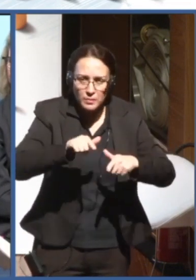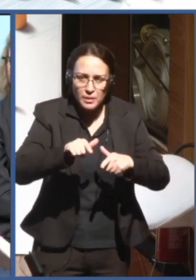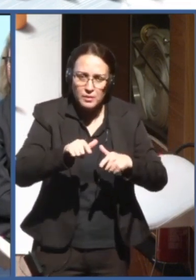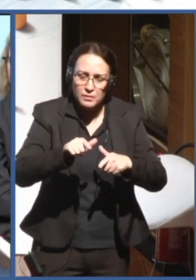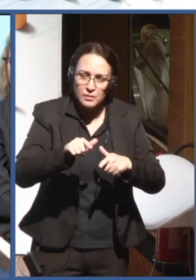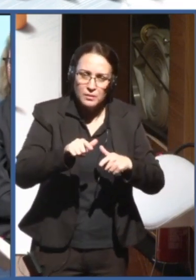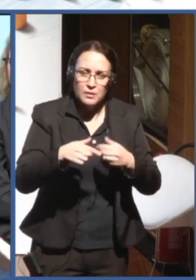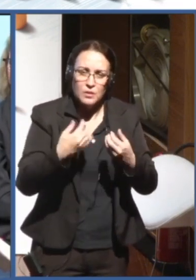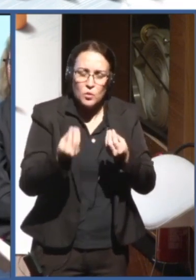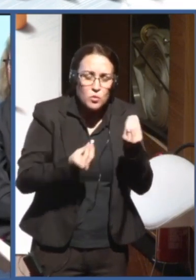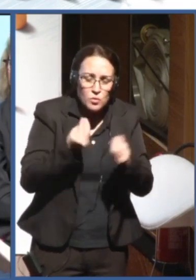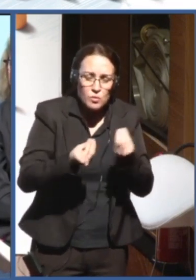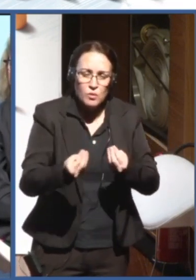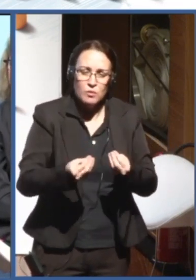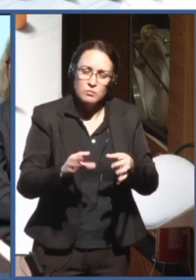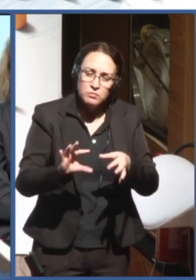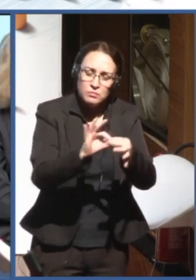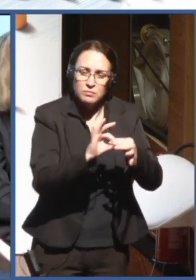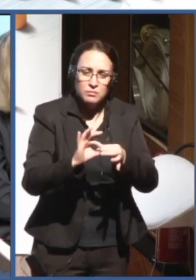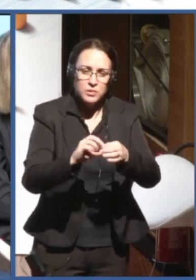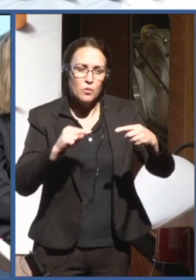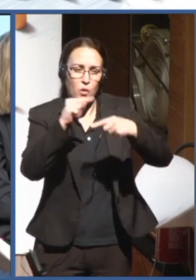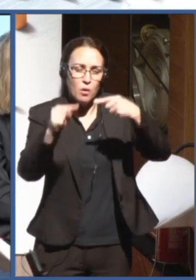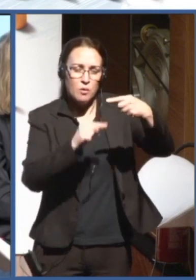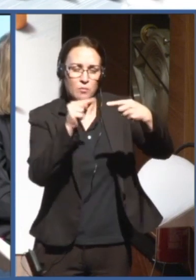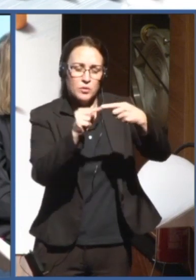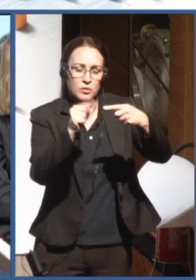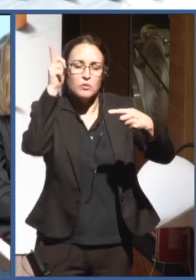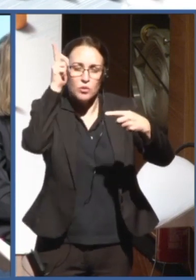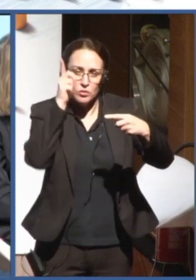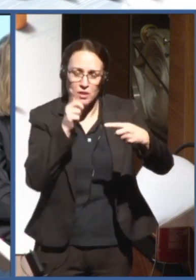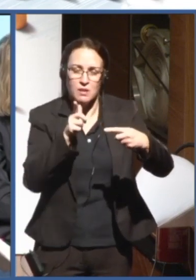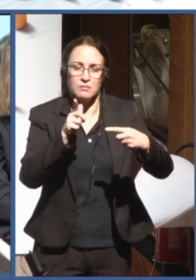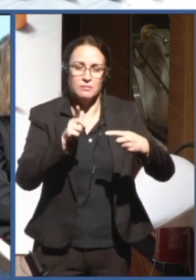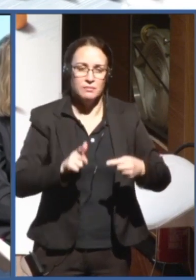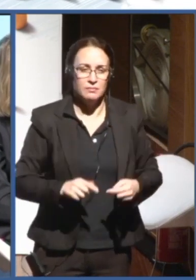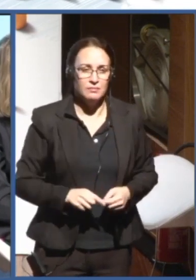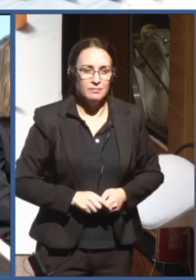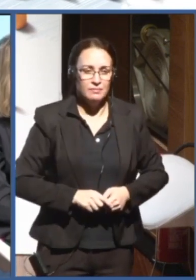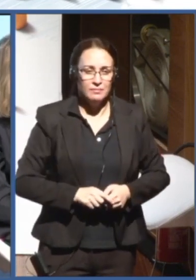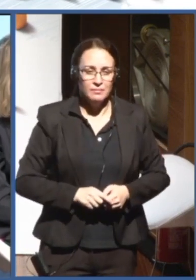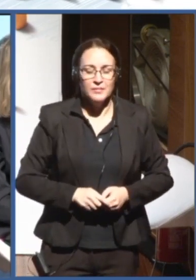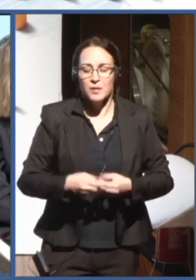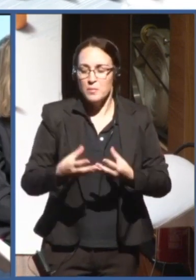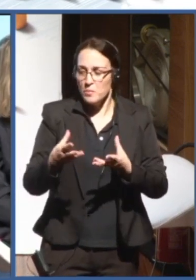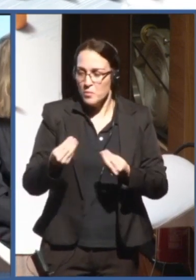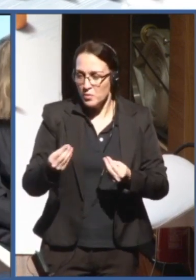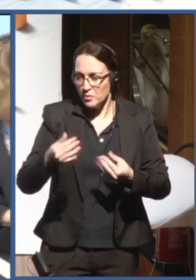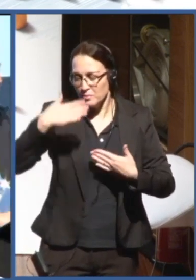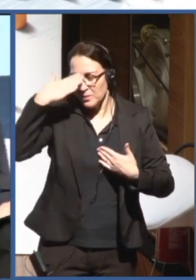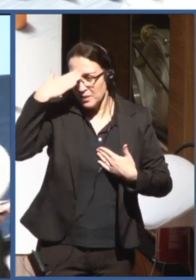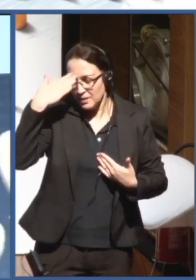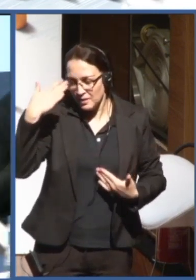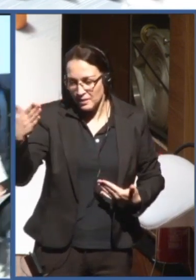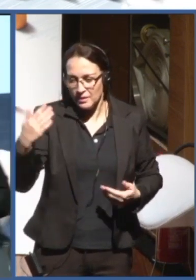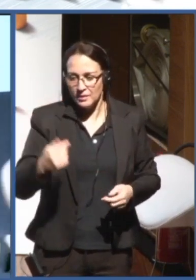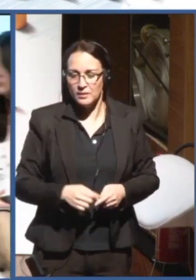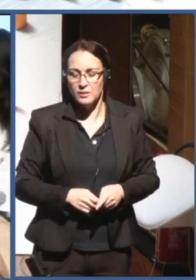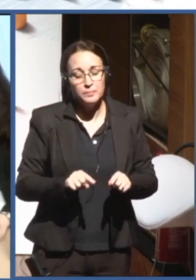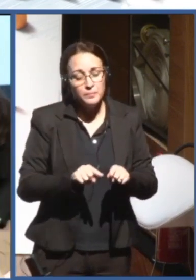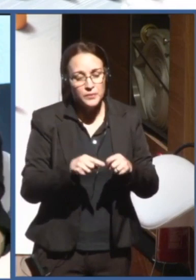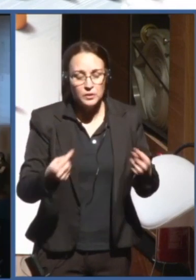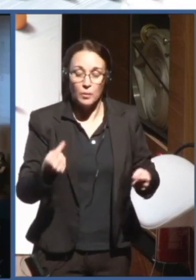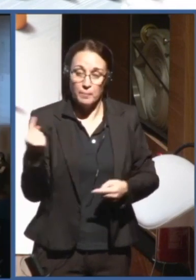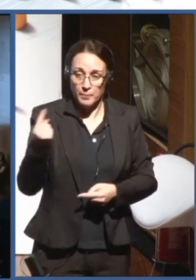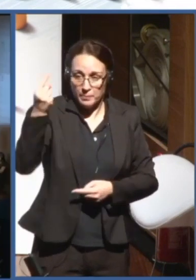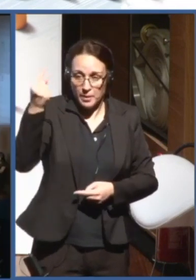objectives attainable. Please. Thank you, Moïse. And, first of all, also thank you for the